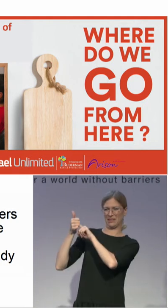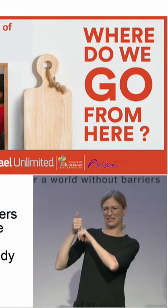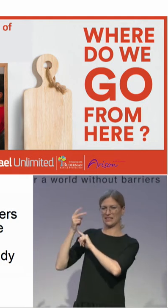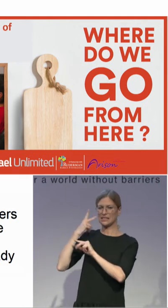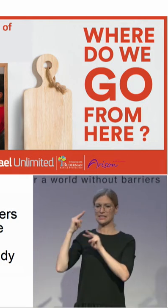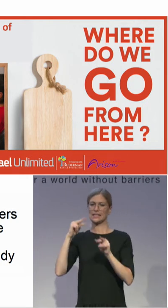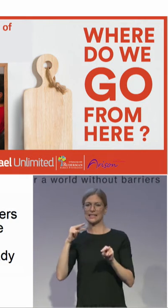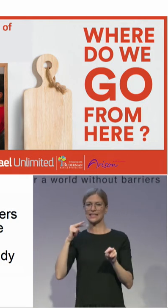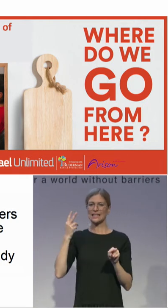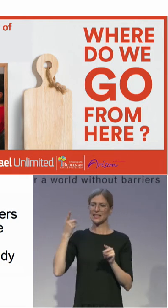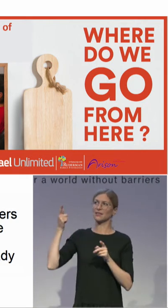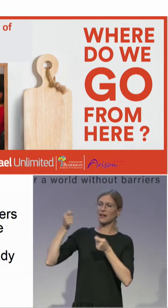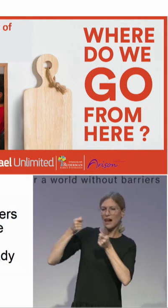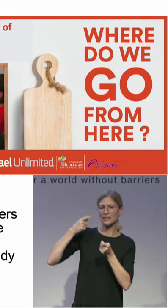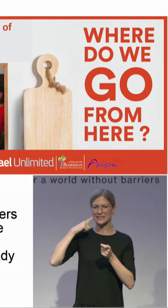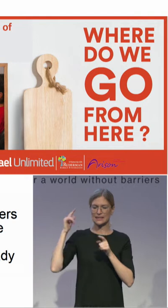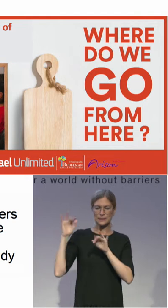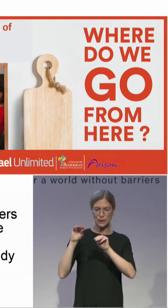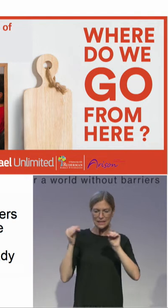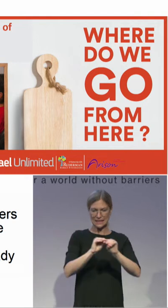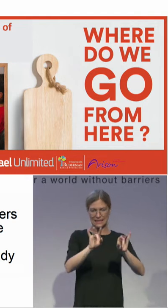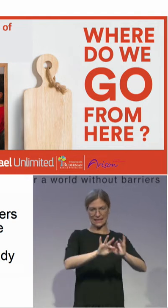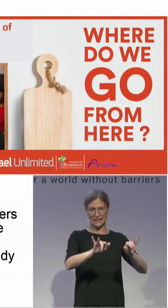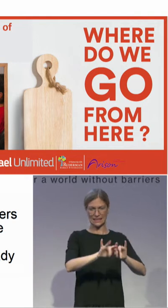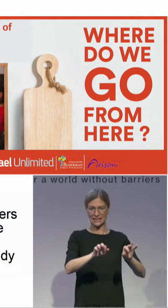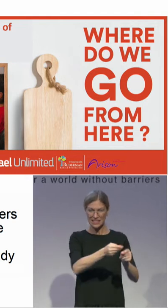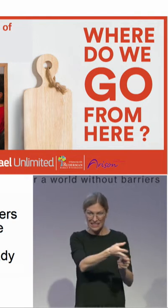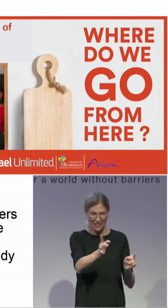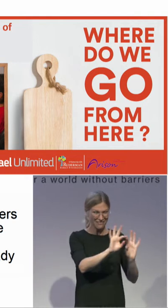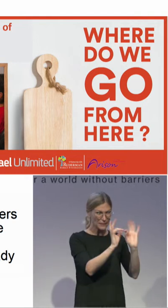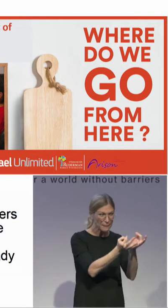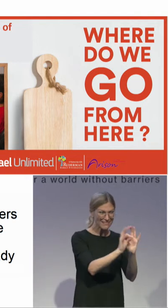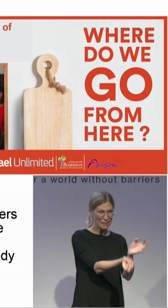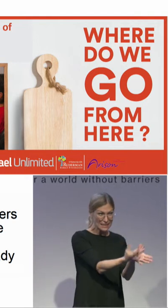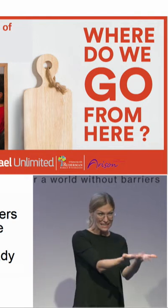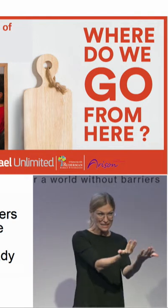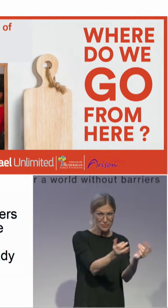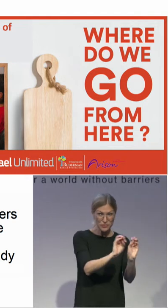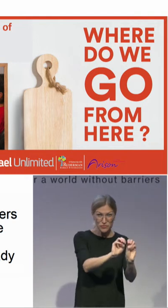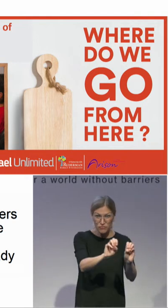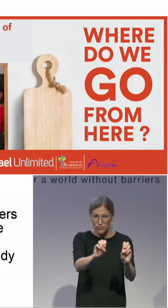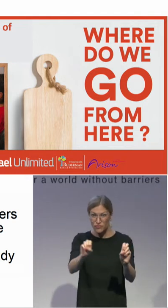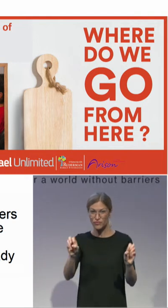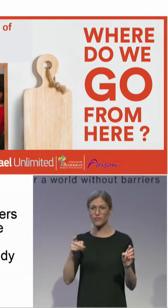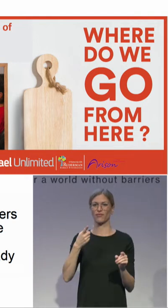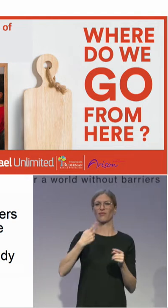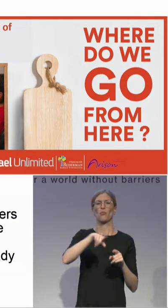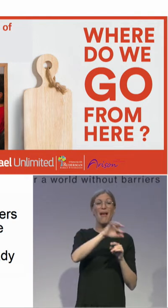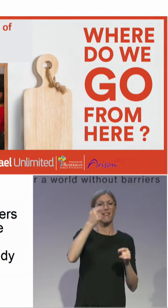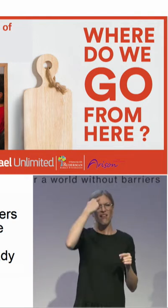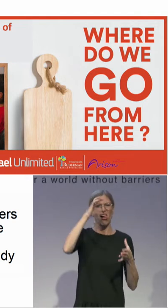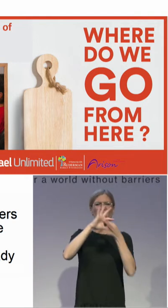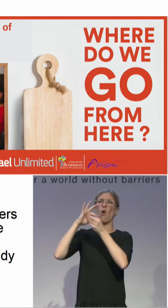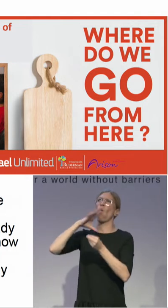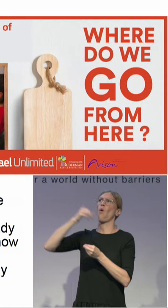providers, to the families, to those who were educated to get the services in the old-fashioned way. And you also